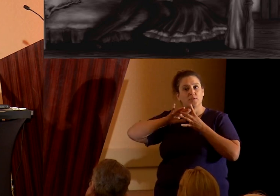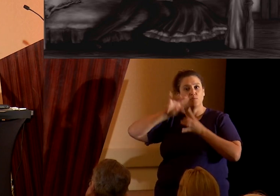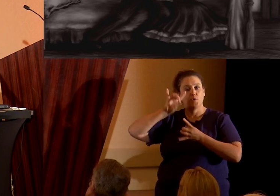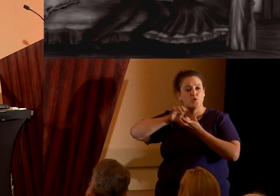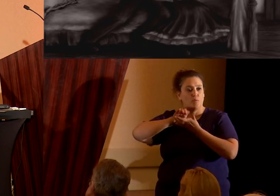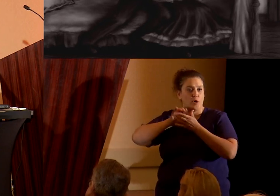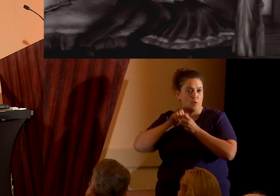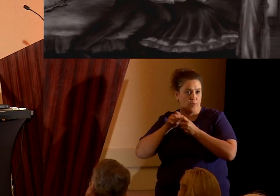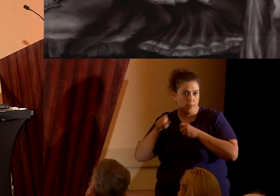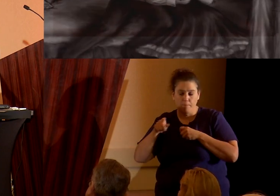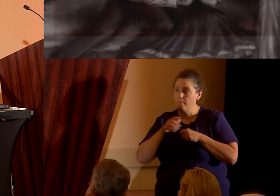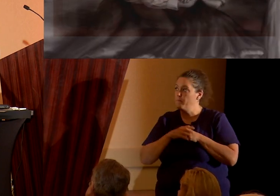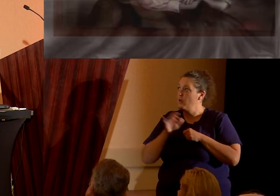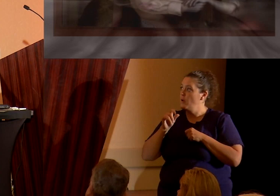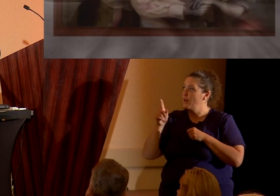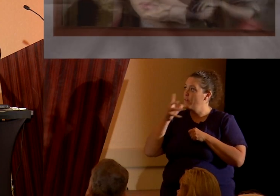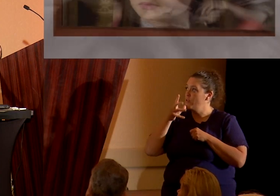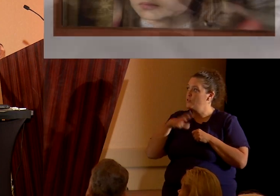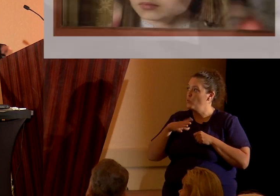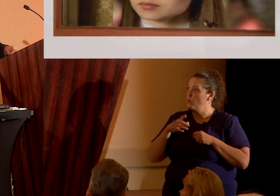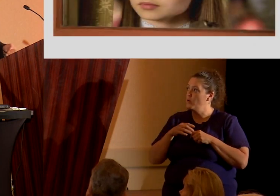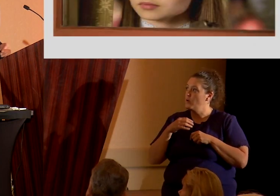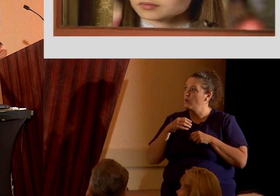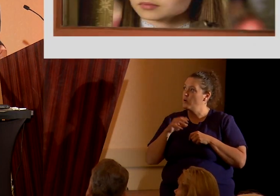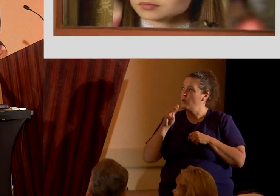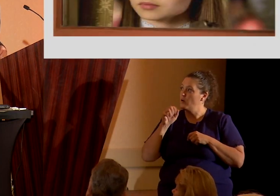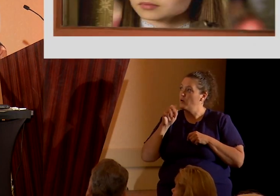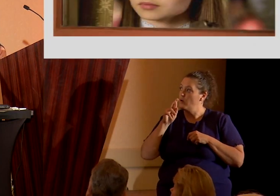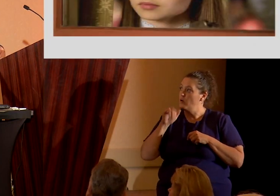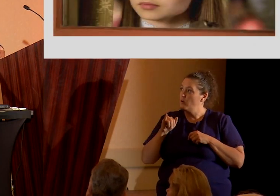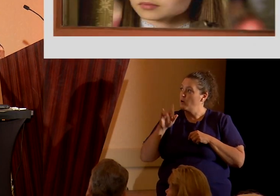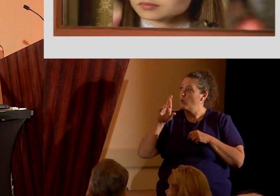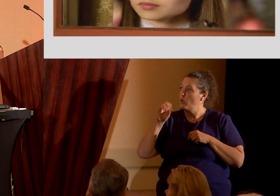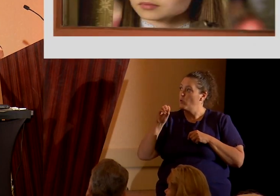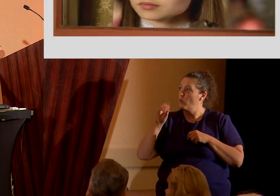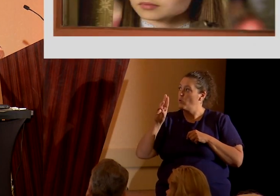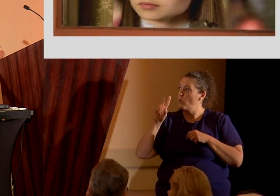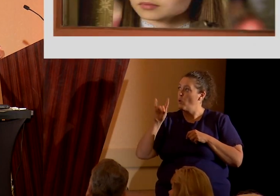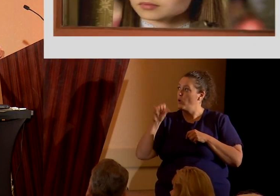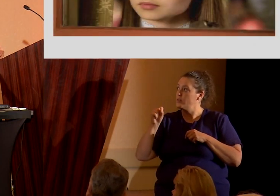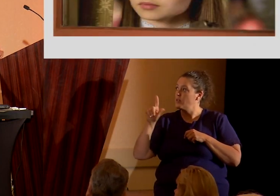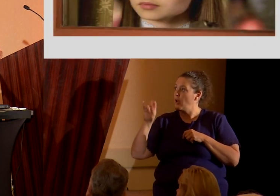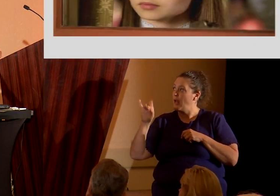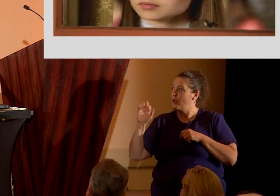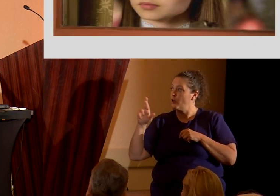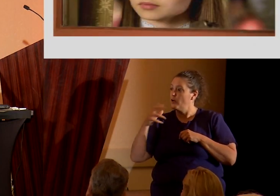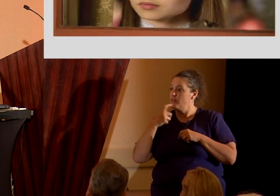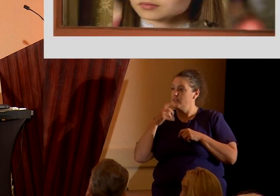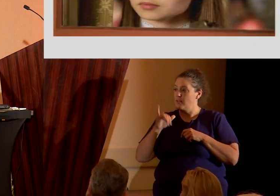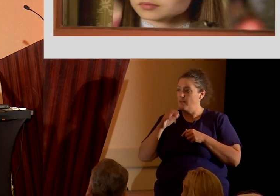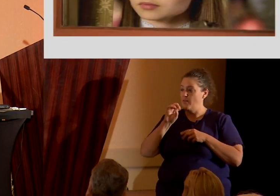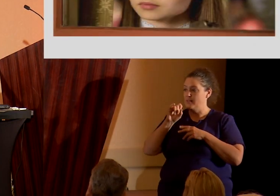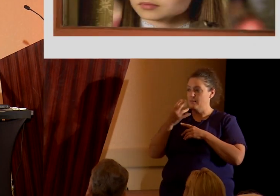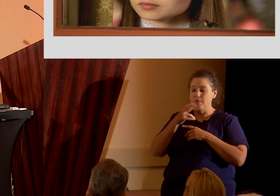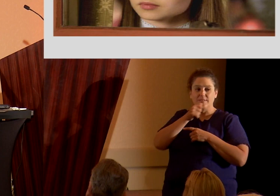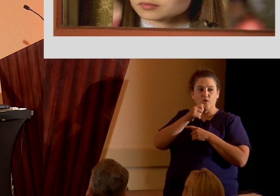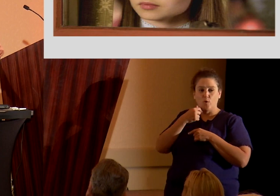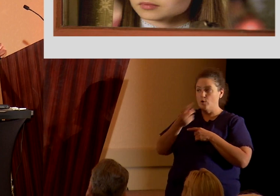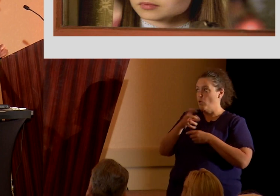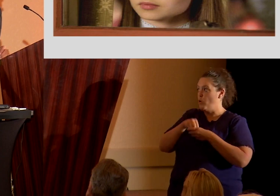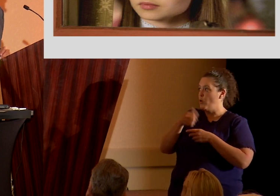like this woman here. Mary Elizabeth Rowlands Leitner claimed that Smith secretly told her in 1831,